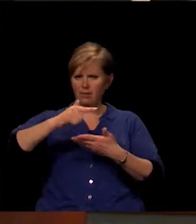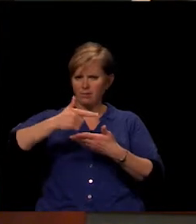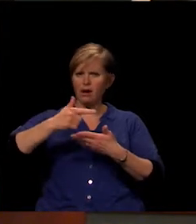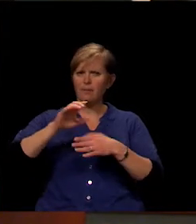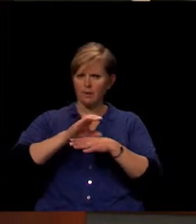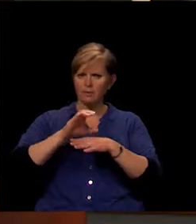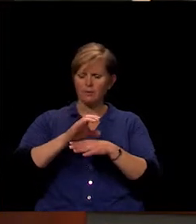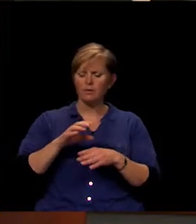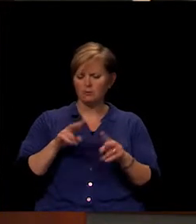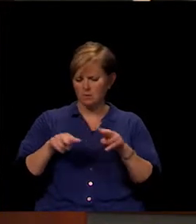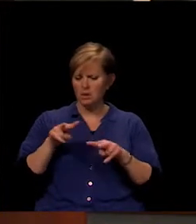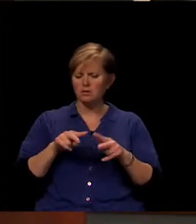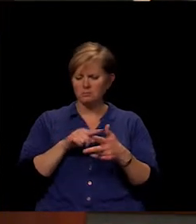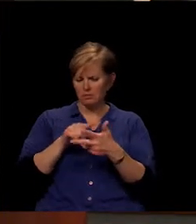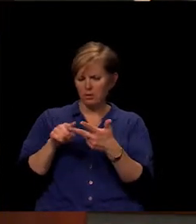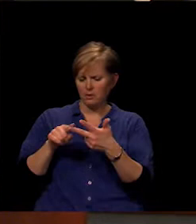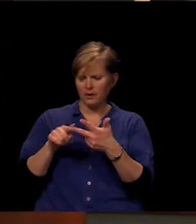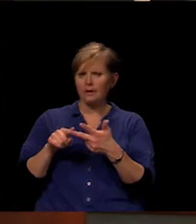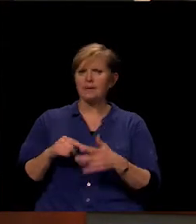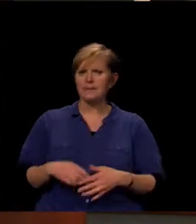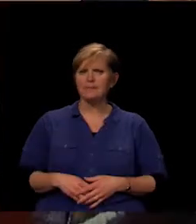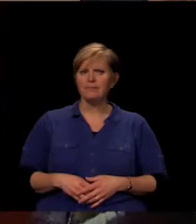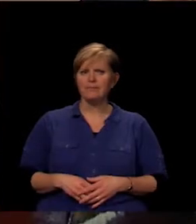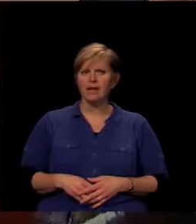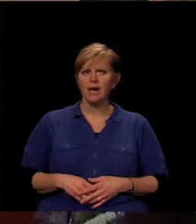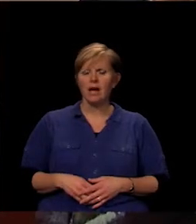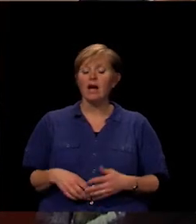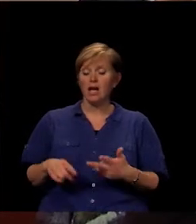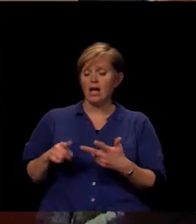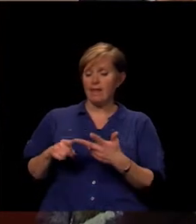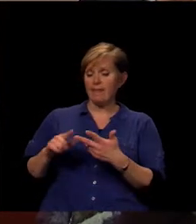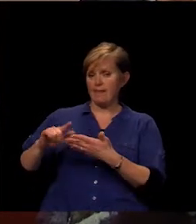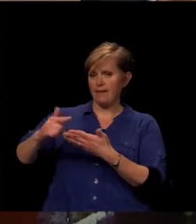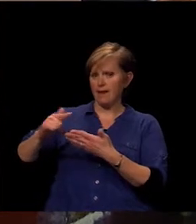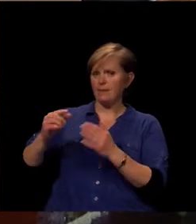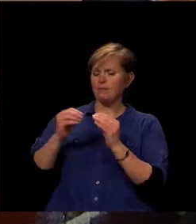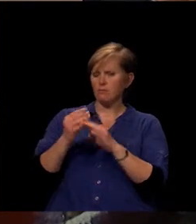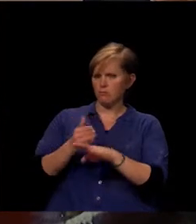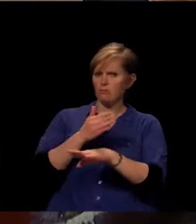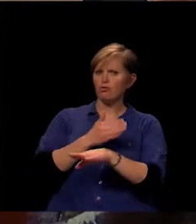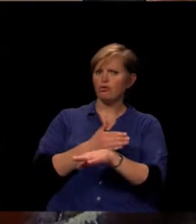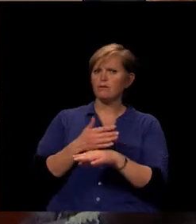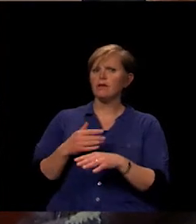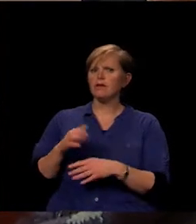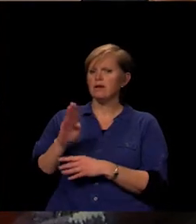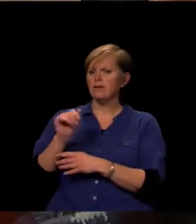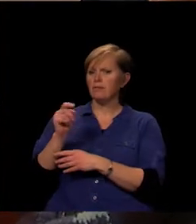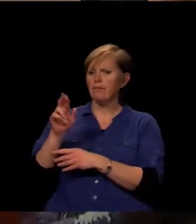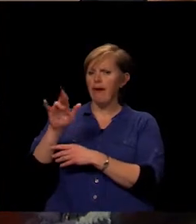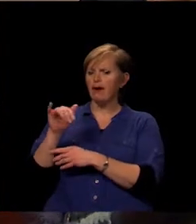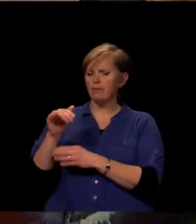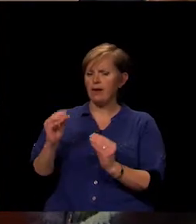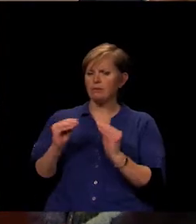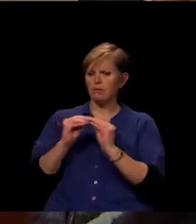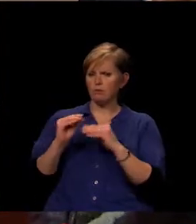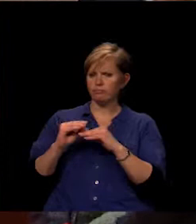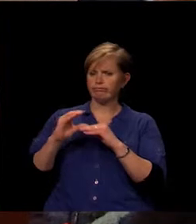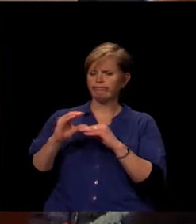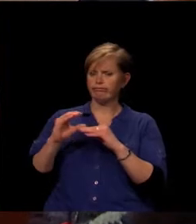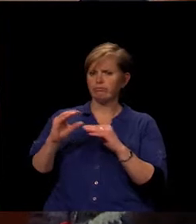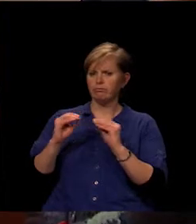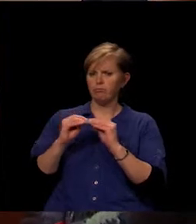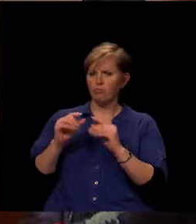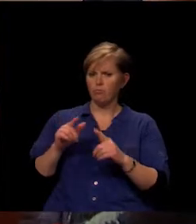it's a much improved laptop, longer battery life, quicker in-on,